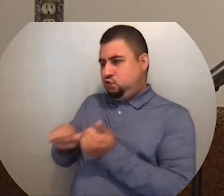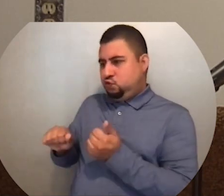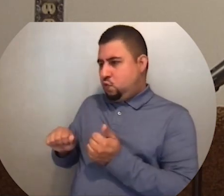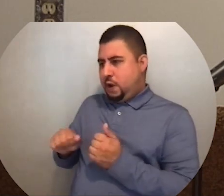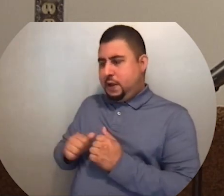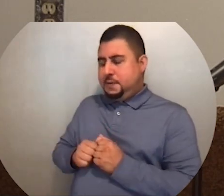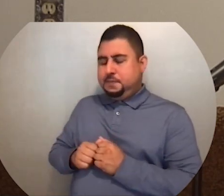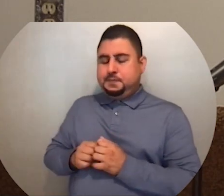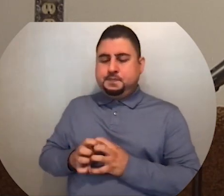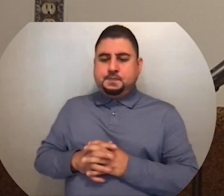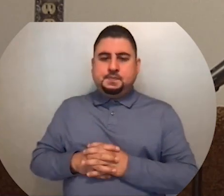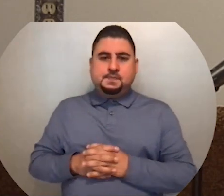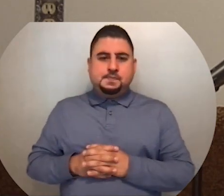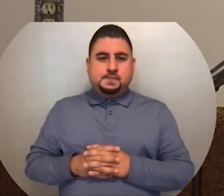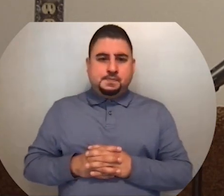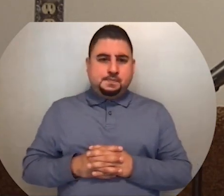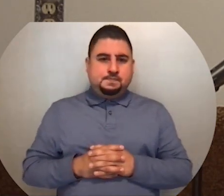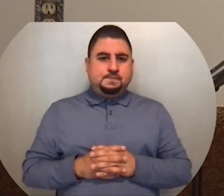it.